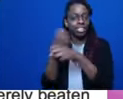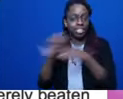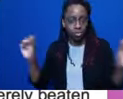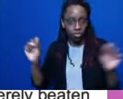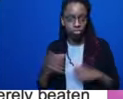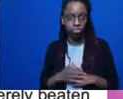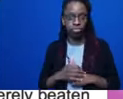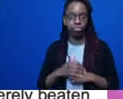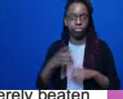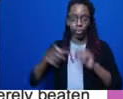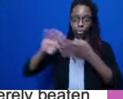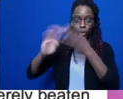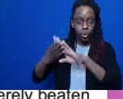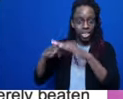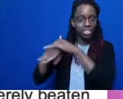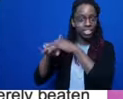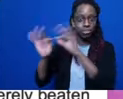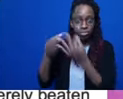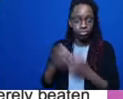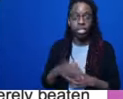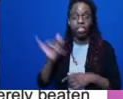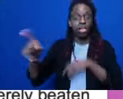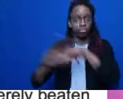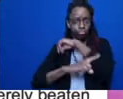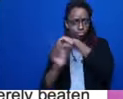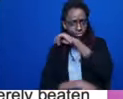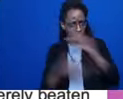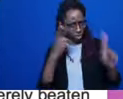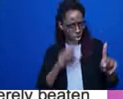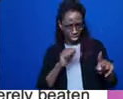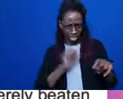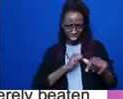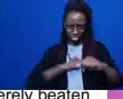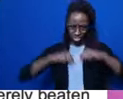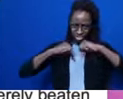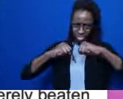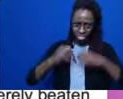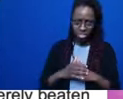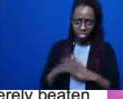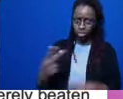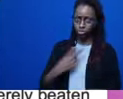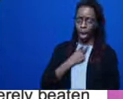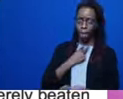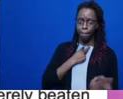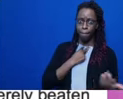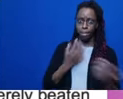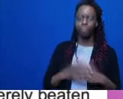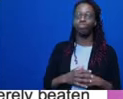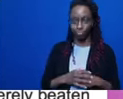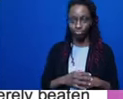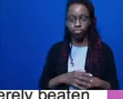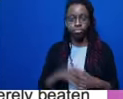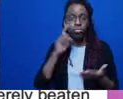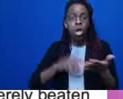you. Did you notice some of the institutions in her life that had an impact?